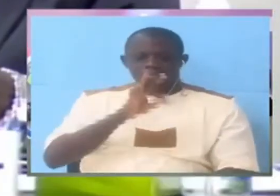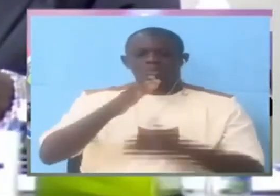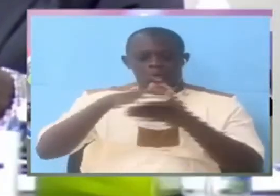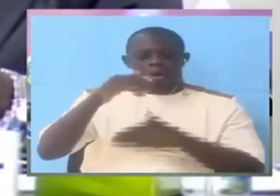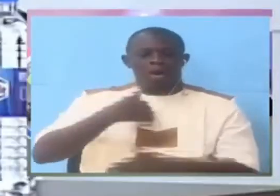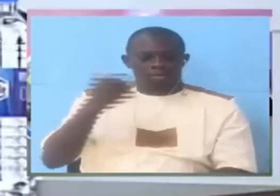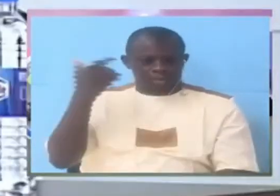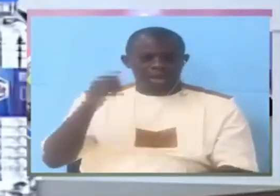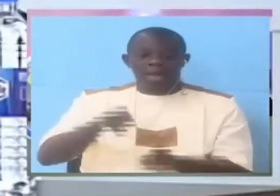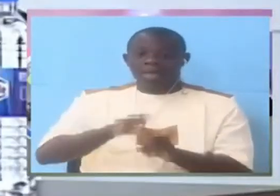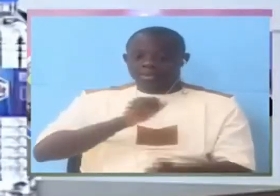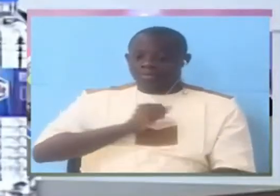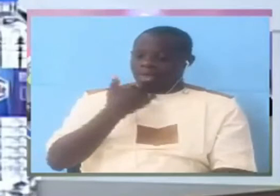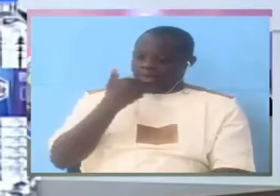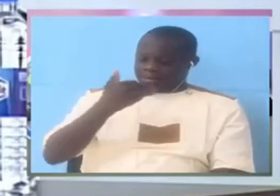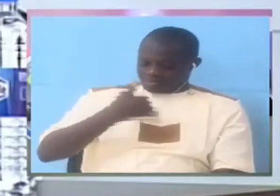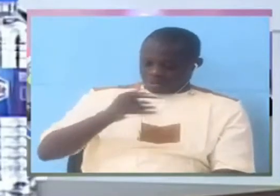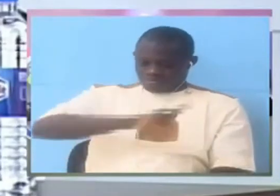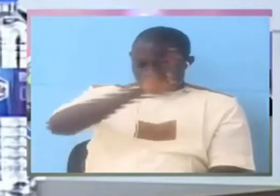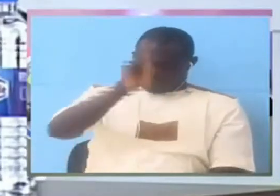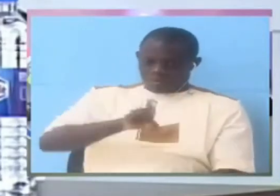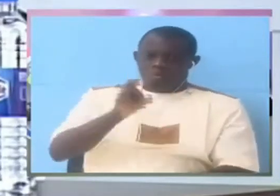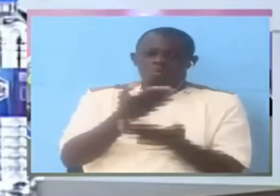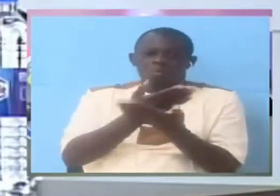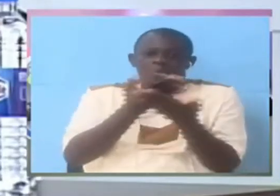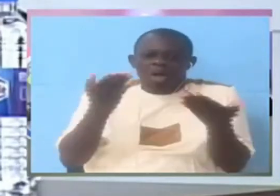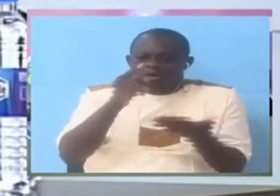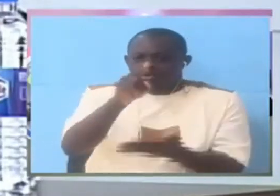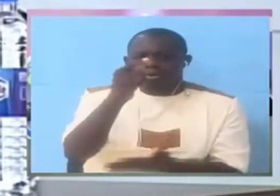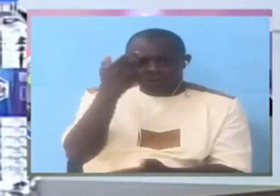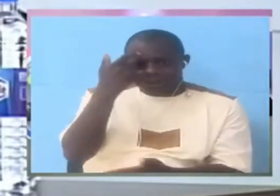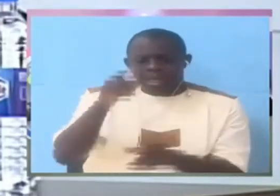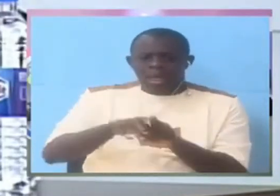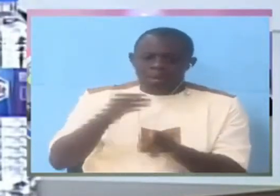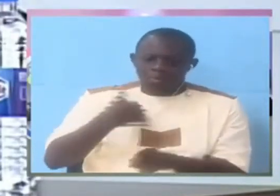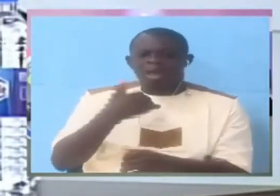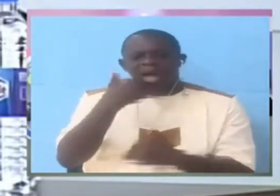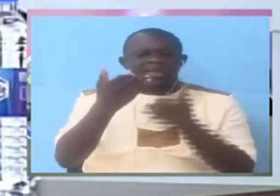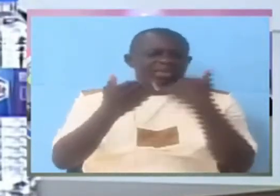He asked me, he said, why do you think people will ask about you? I said, because of my kindness.